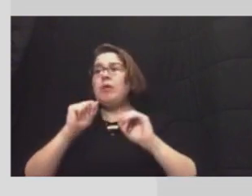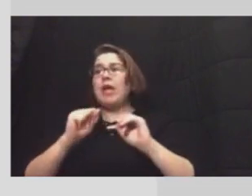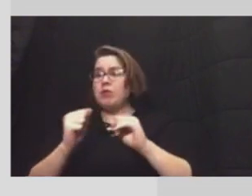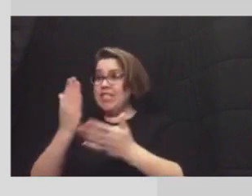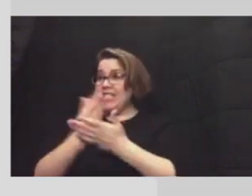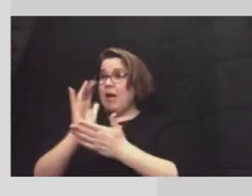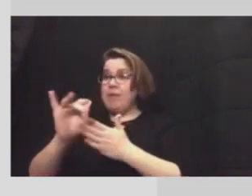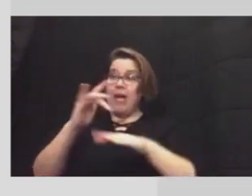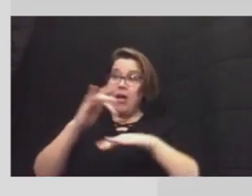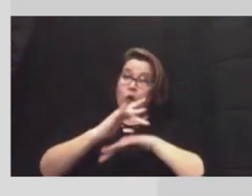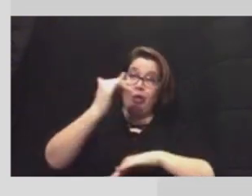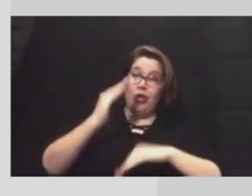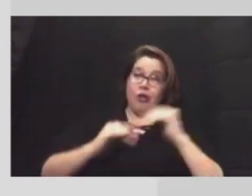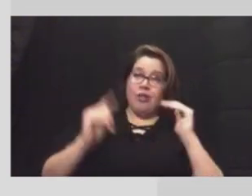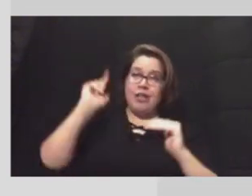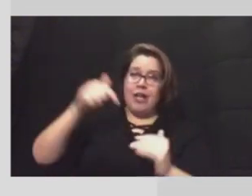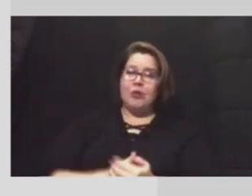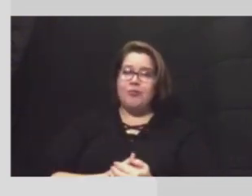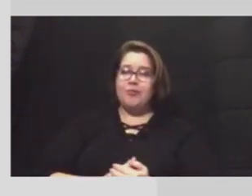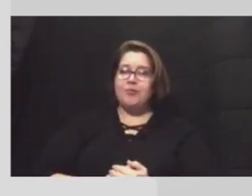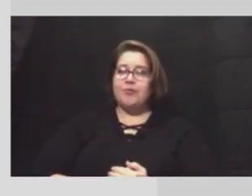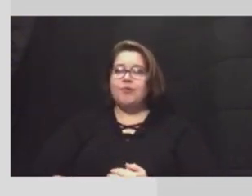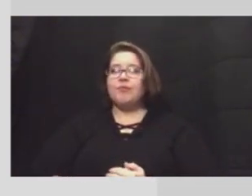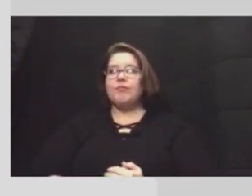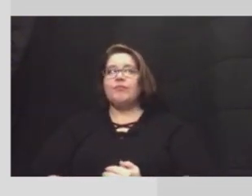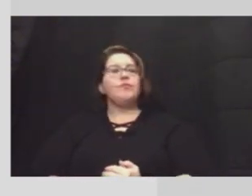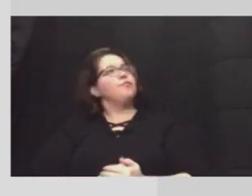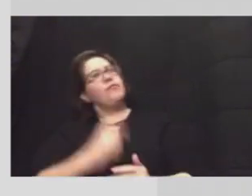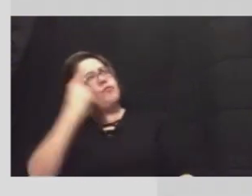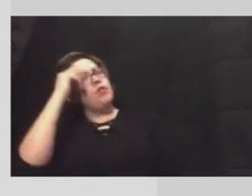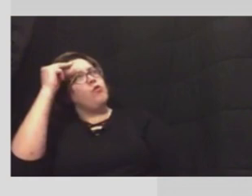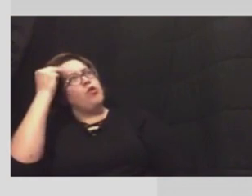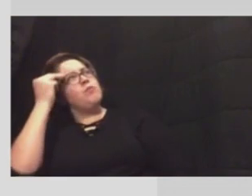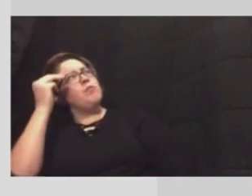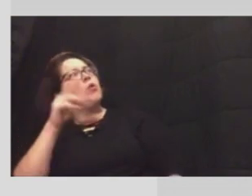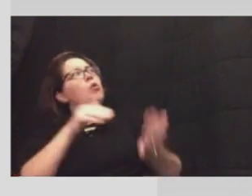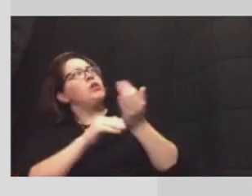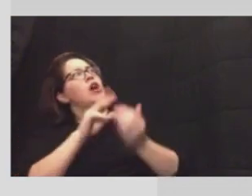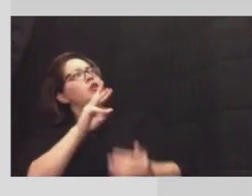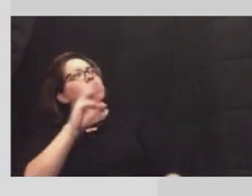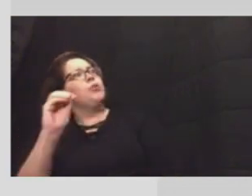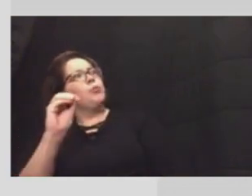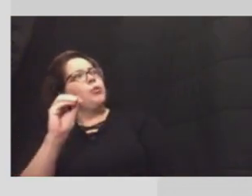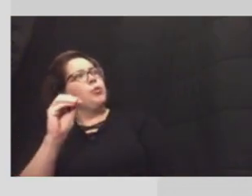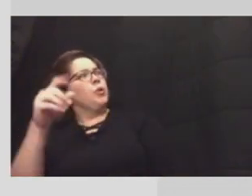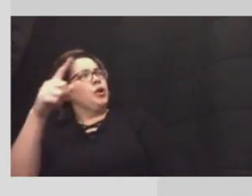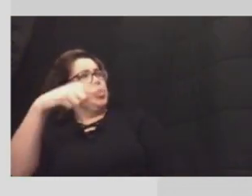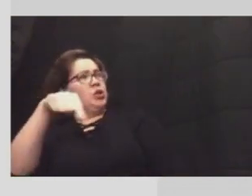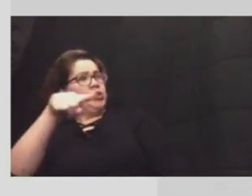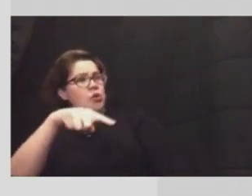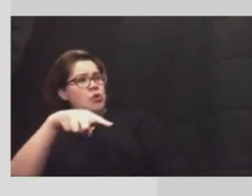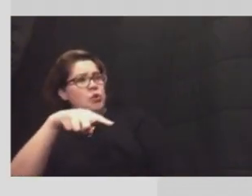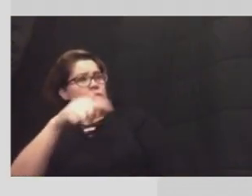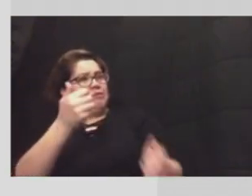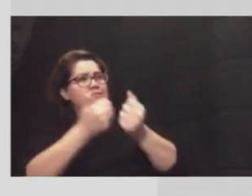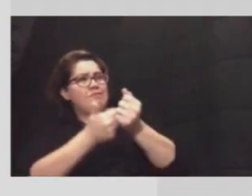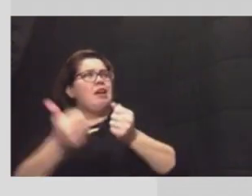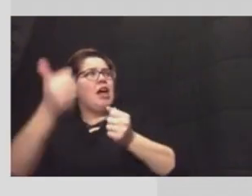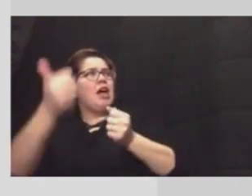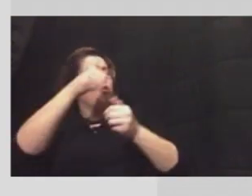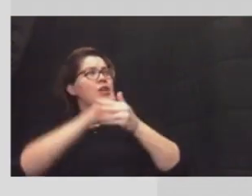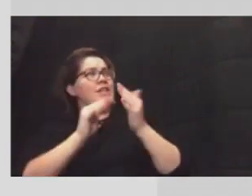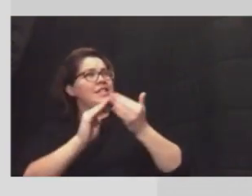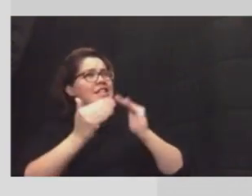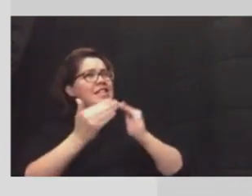sooner than later for the mayor or dr wu do you as authorities in the city